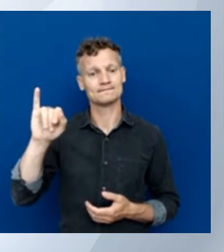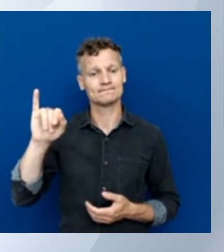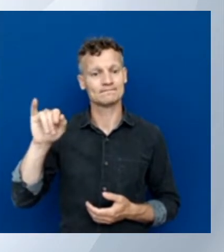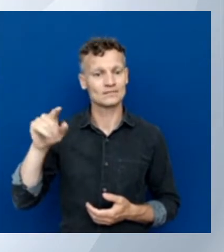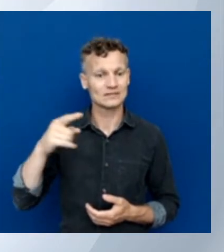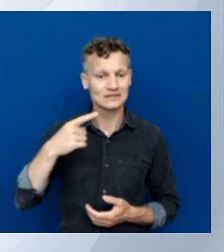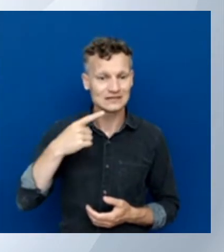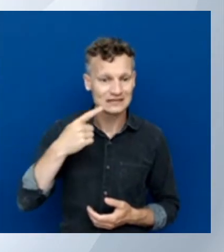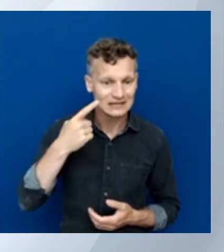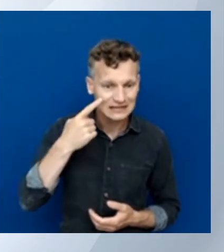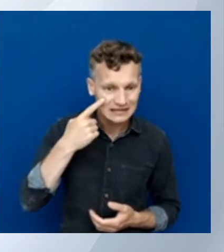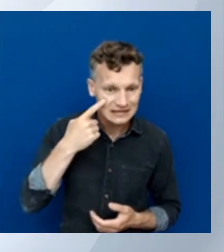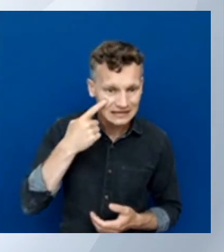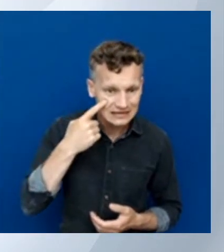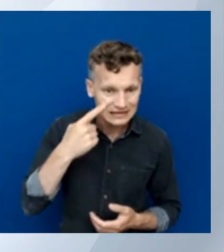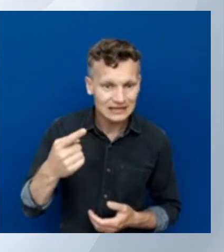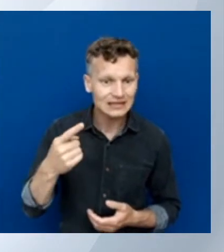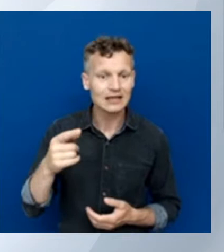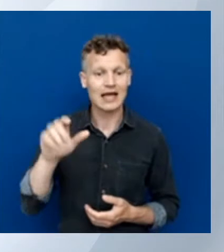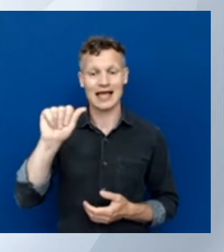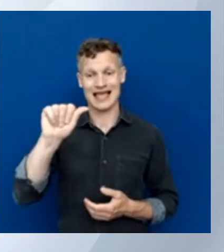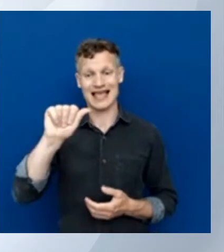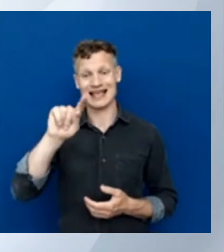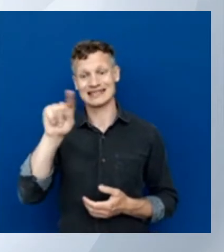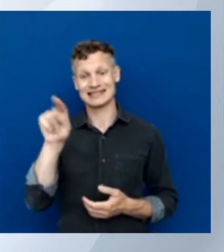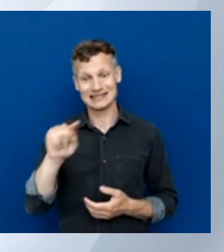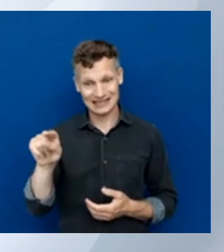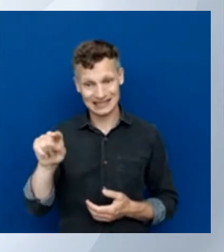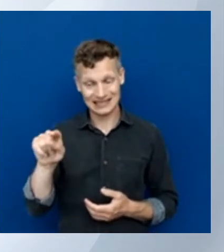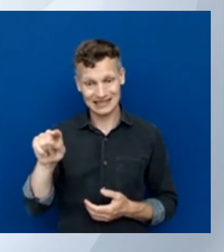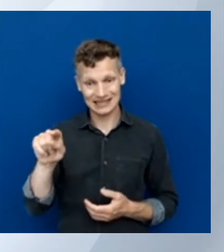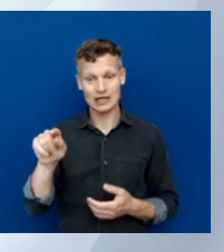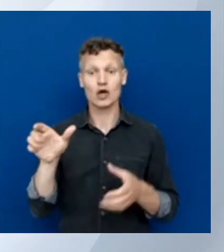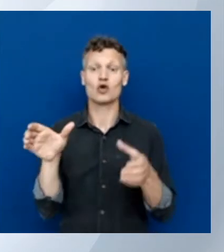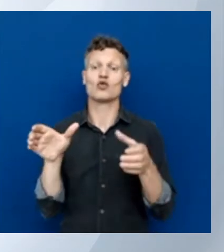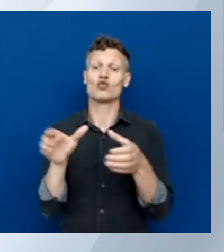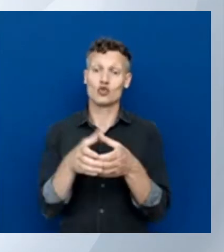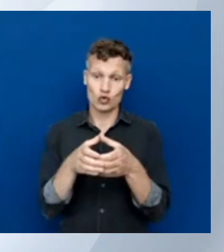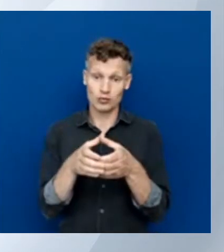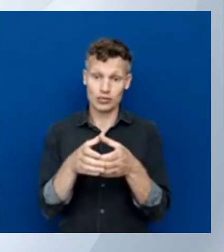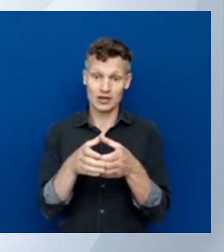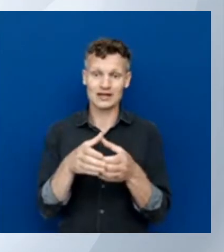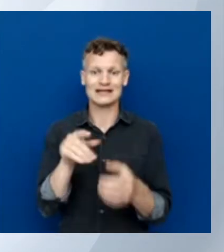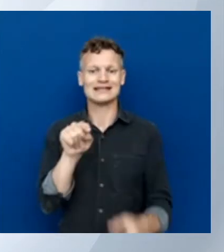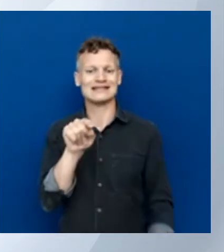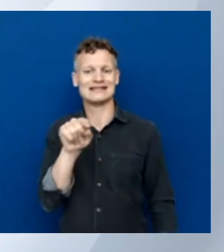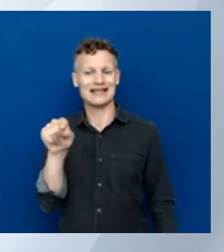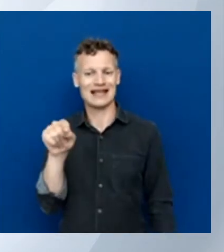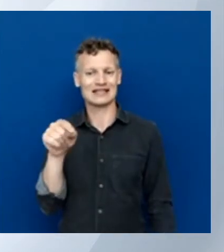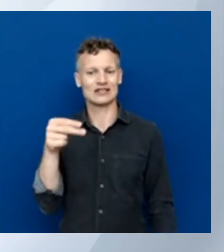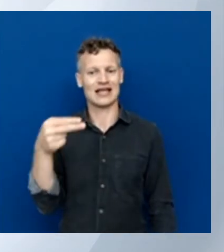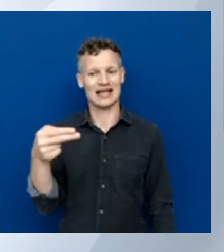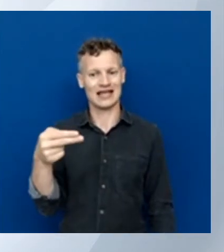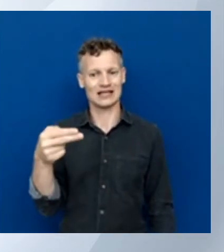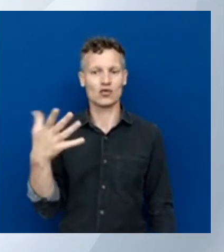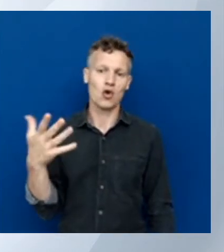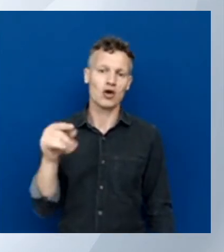category. And then you put dash H or dash dash help behind it.